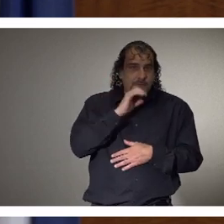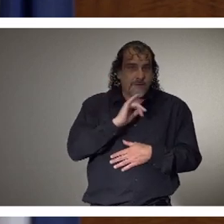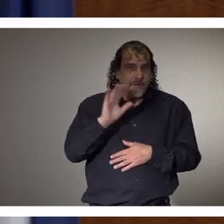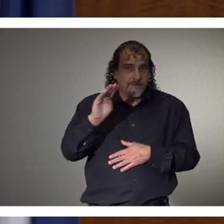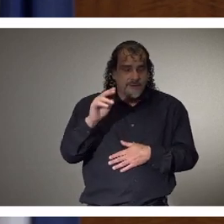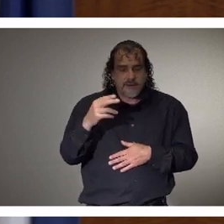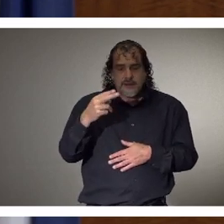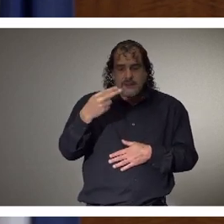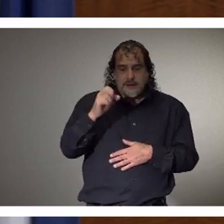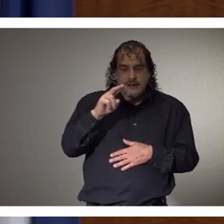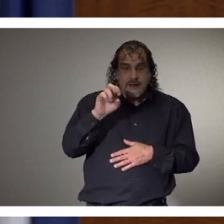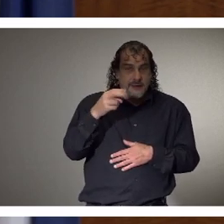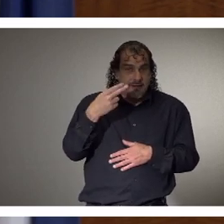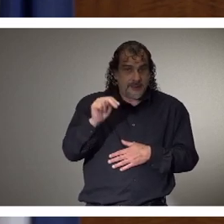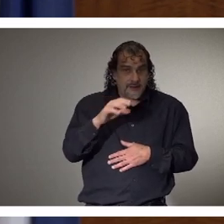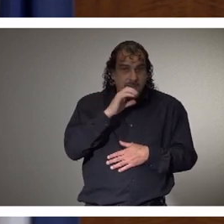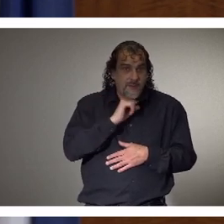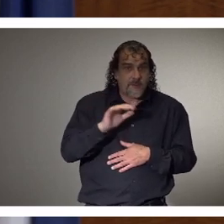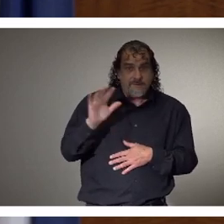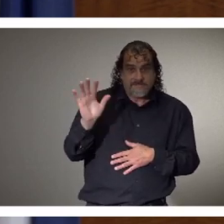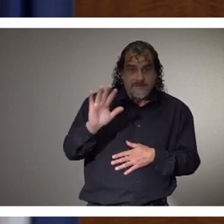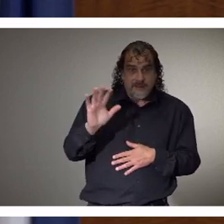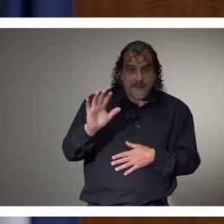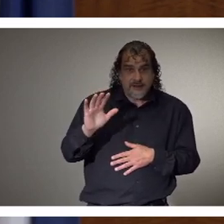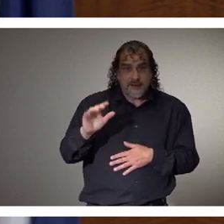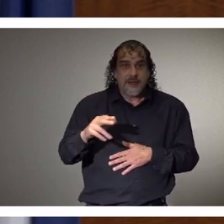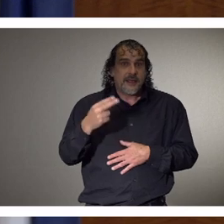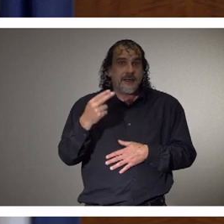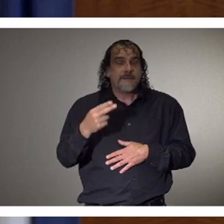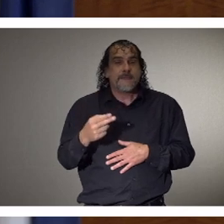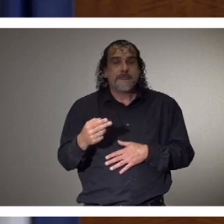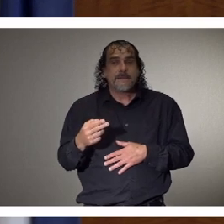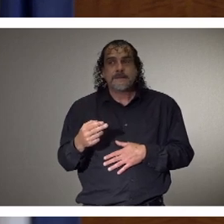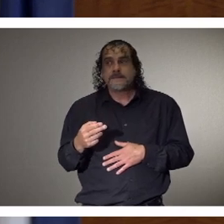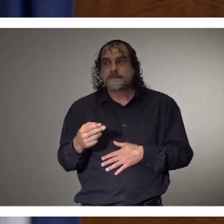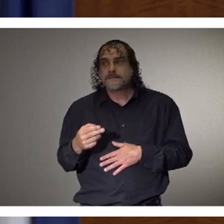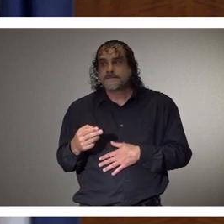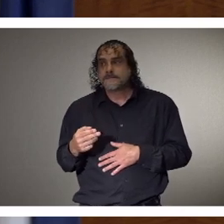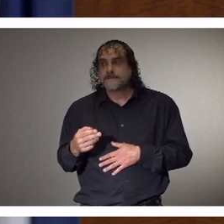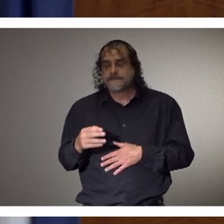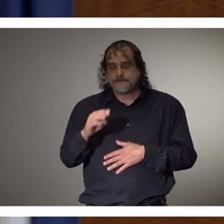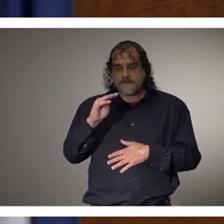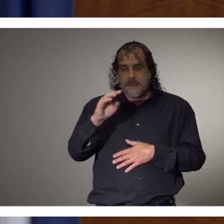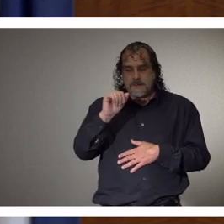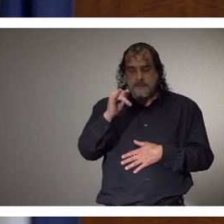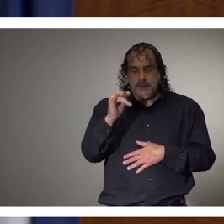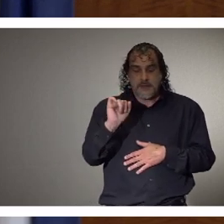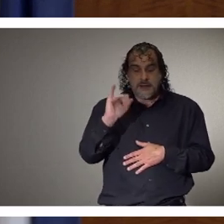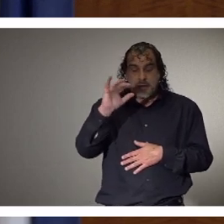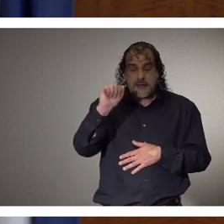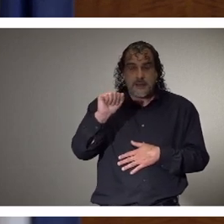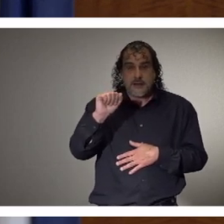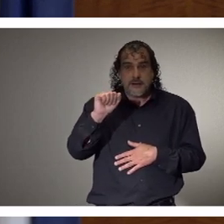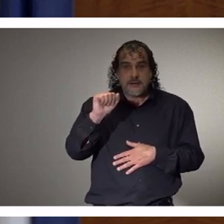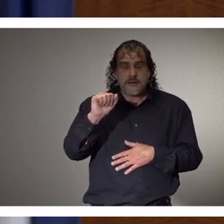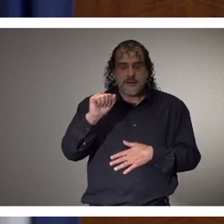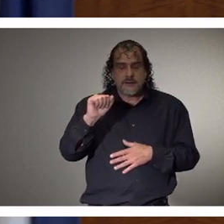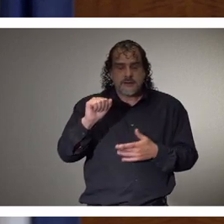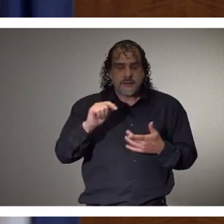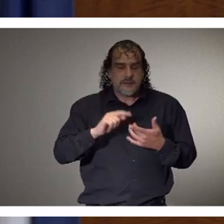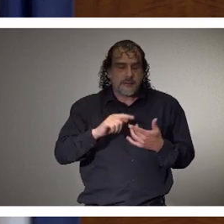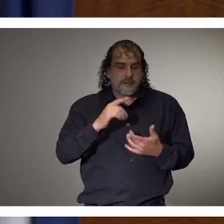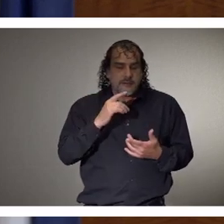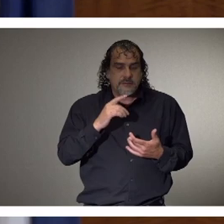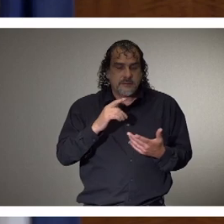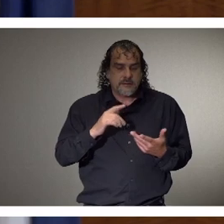Hannah Aldred will be five, and Hannah loves unicorns. Maya O'Connor from Goche has a birthday